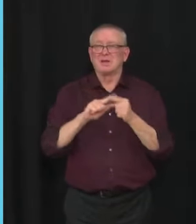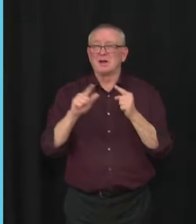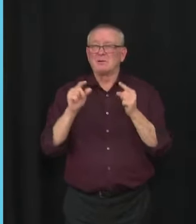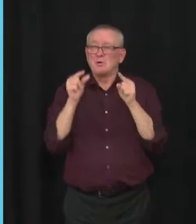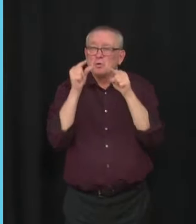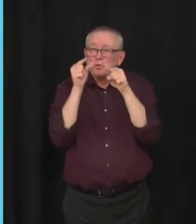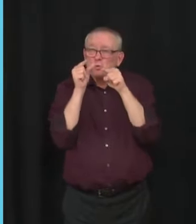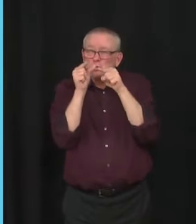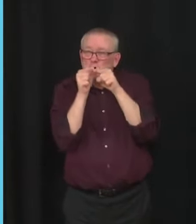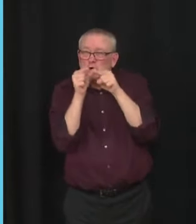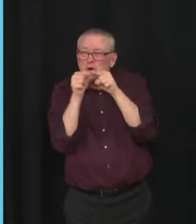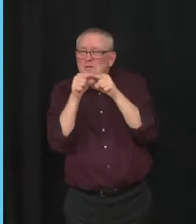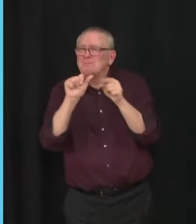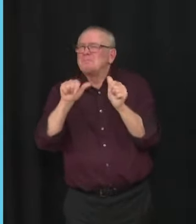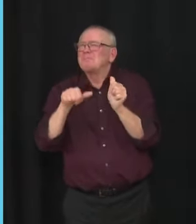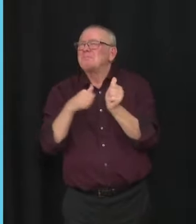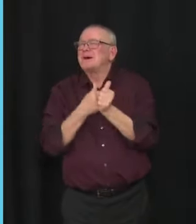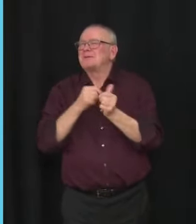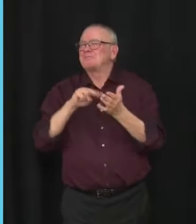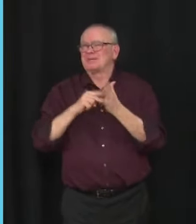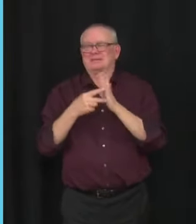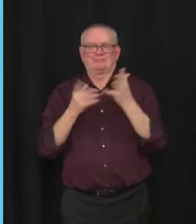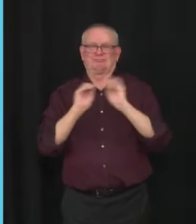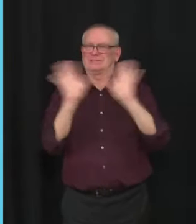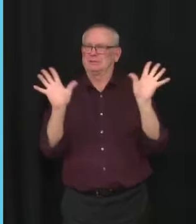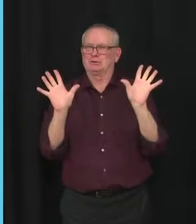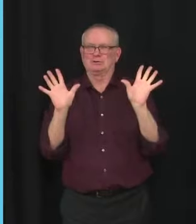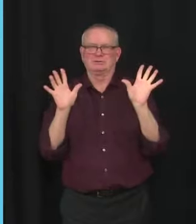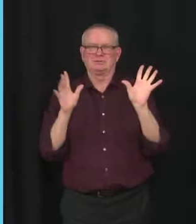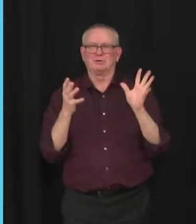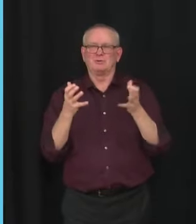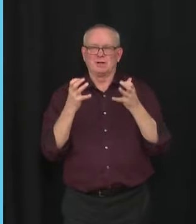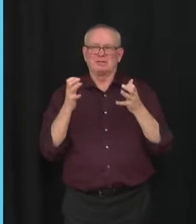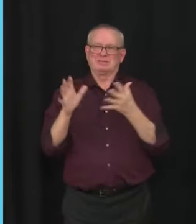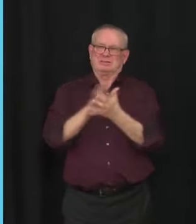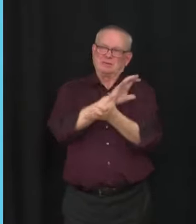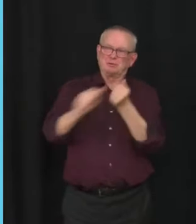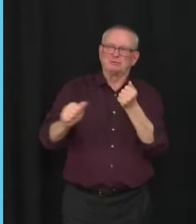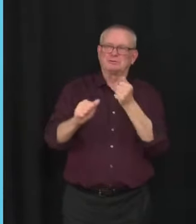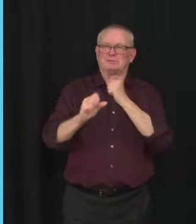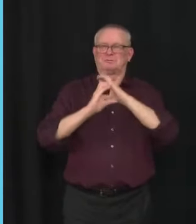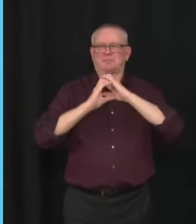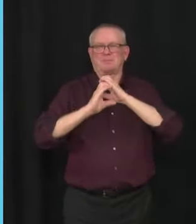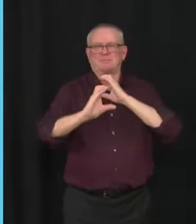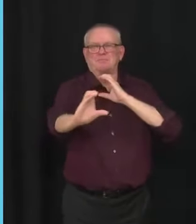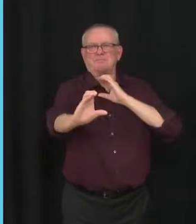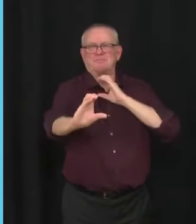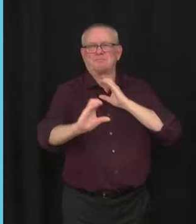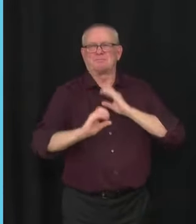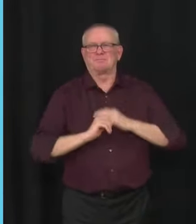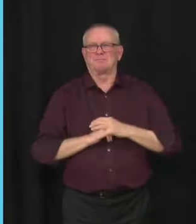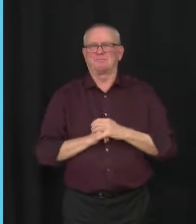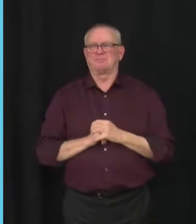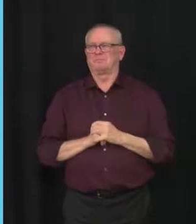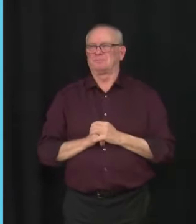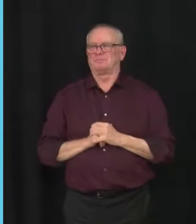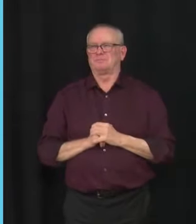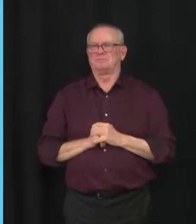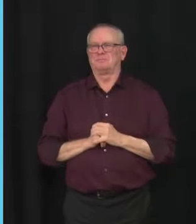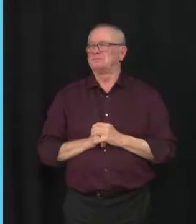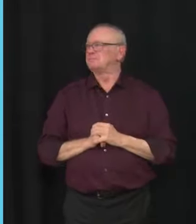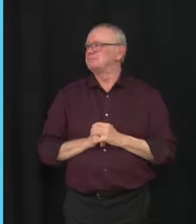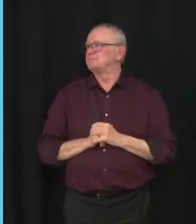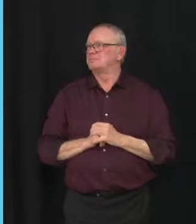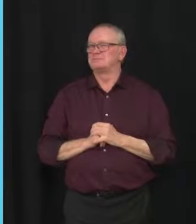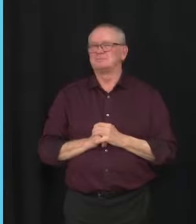-up today? I do, actually. Just on the fact that perhaps this type of conversation detracts from the